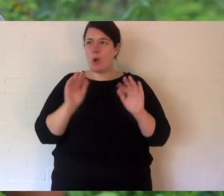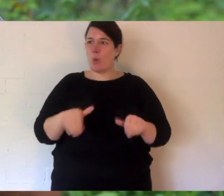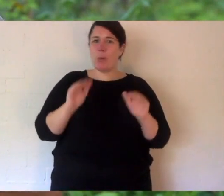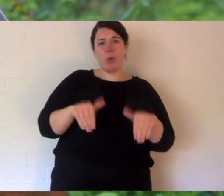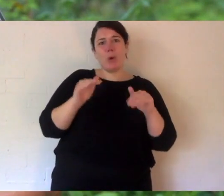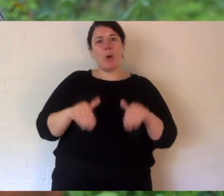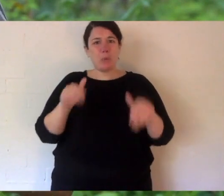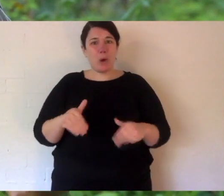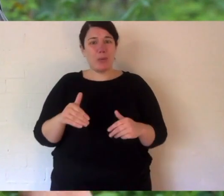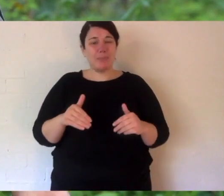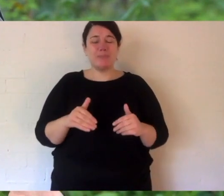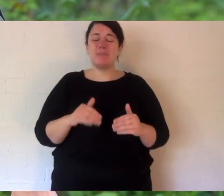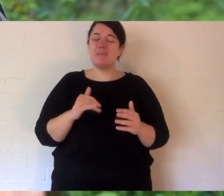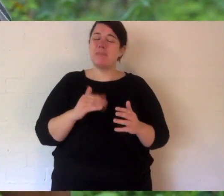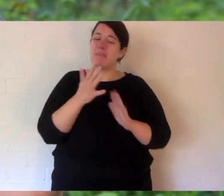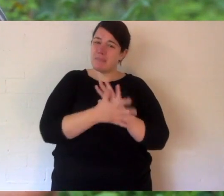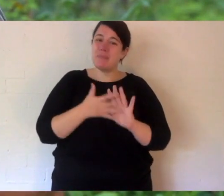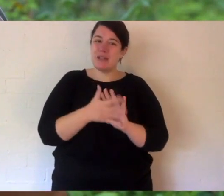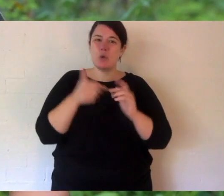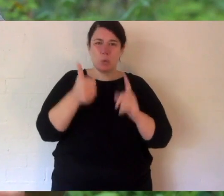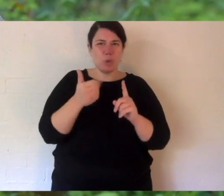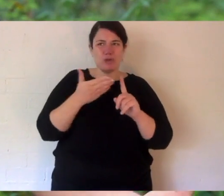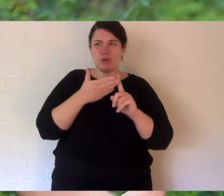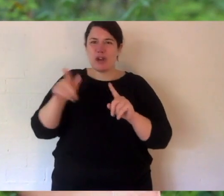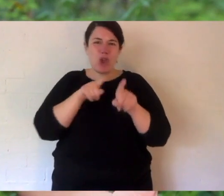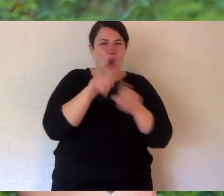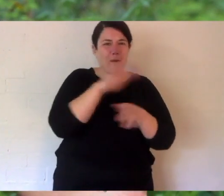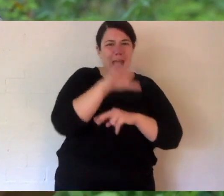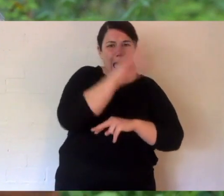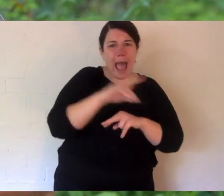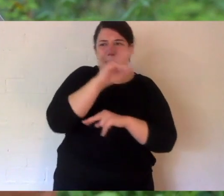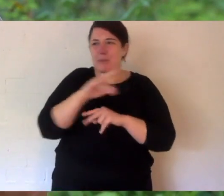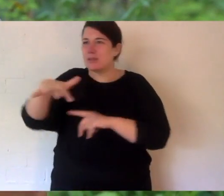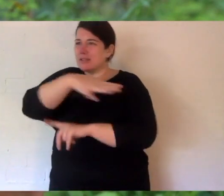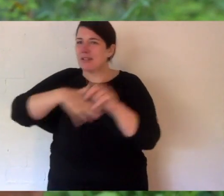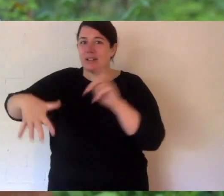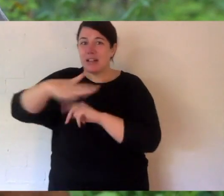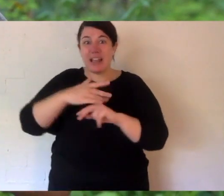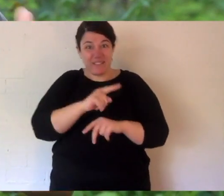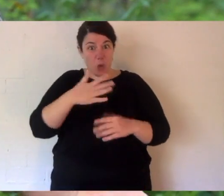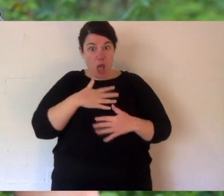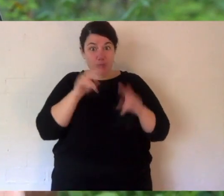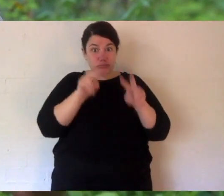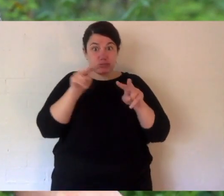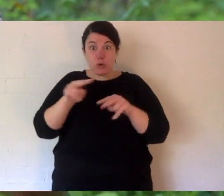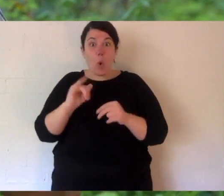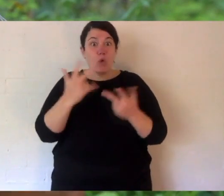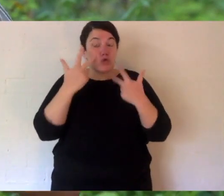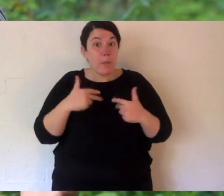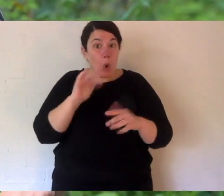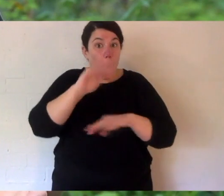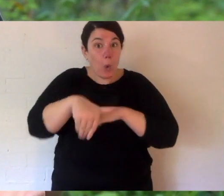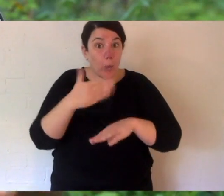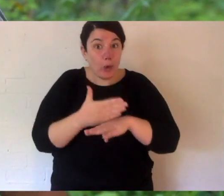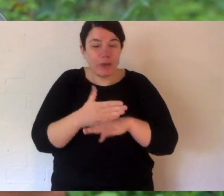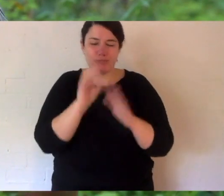the moment like you probably do too. So this is a great distraction for us and hopefully you. If you like what you've seen or want to show me